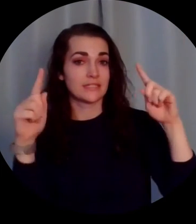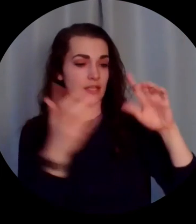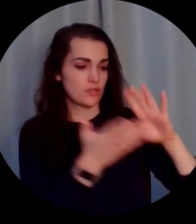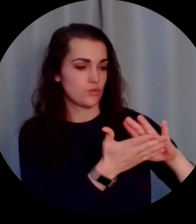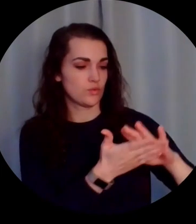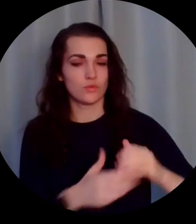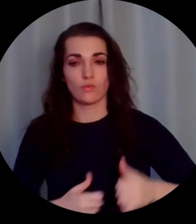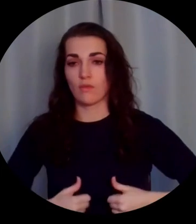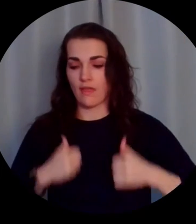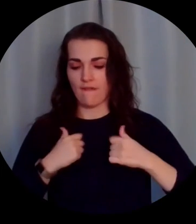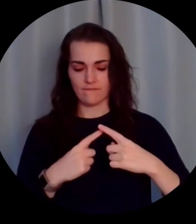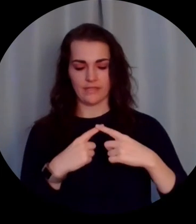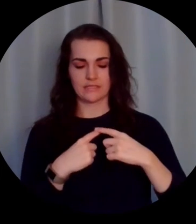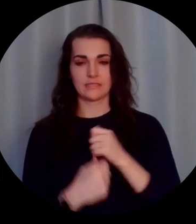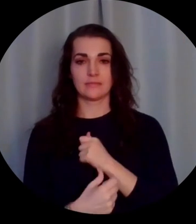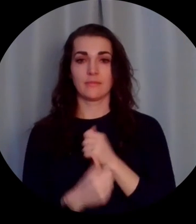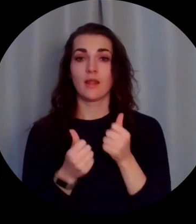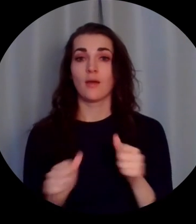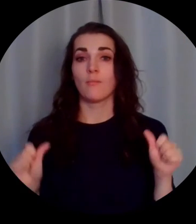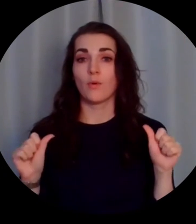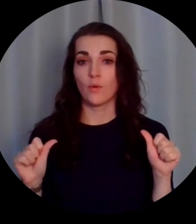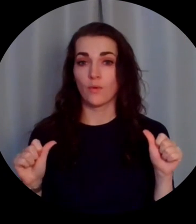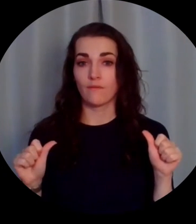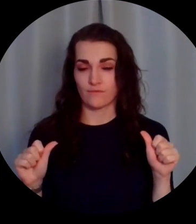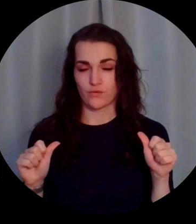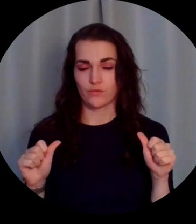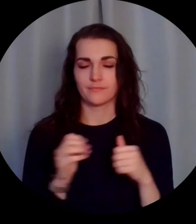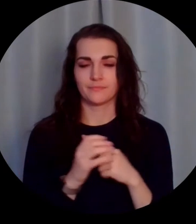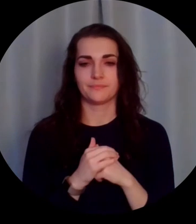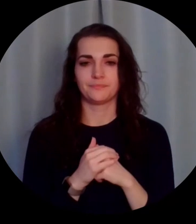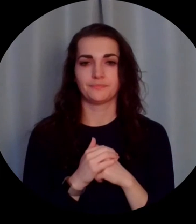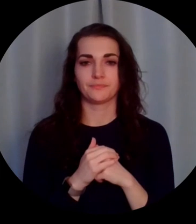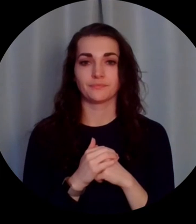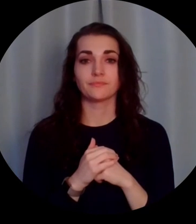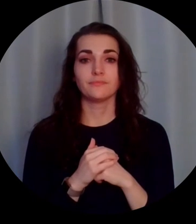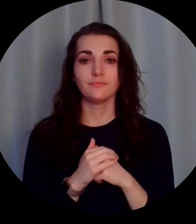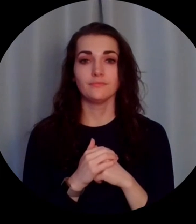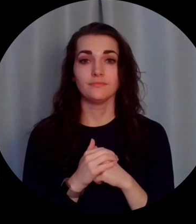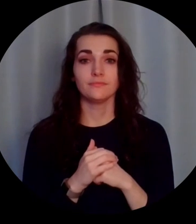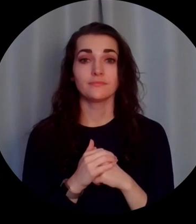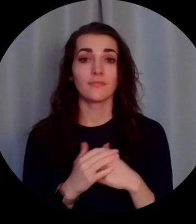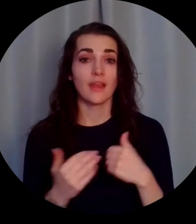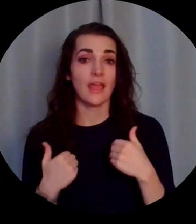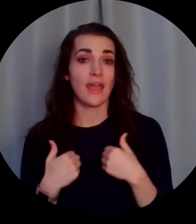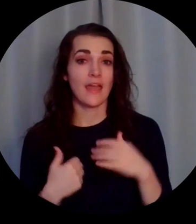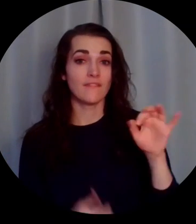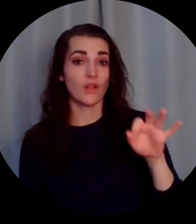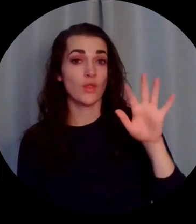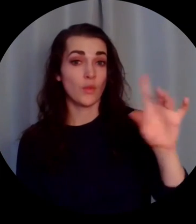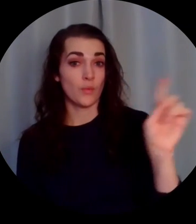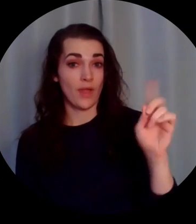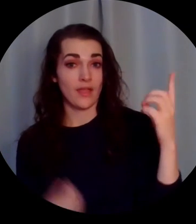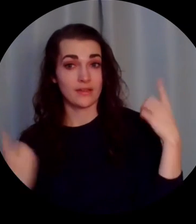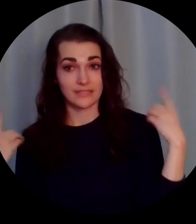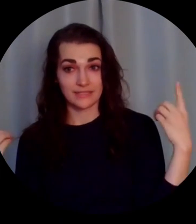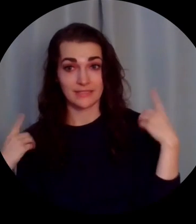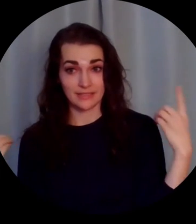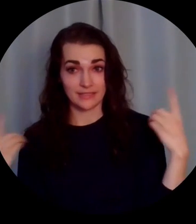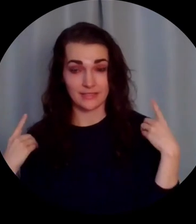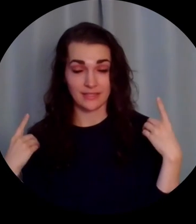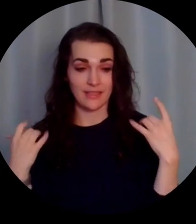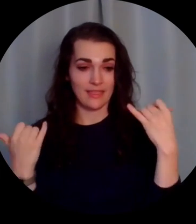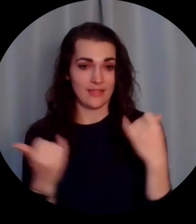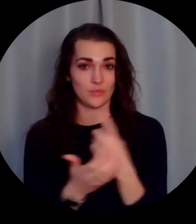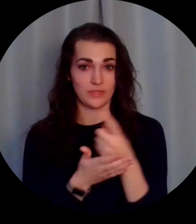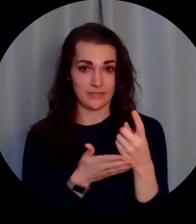know my success in school and life is dependent on my own effort. I have a clue for where will Mr. D be